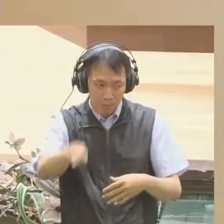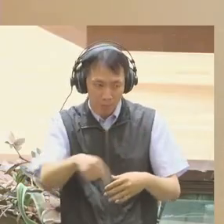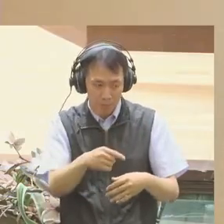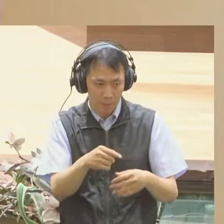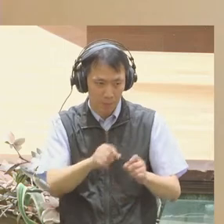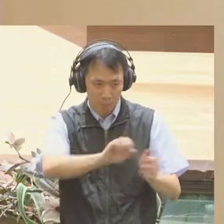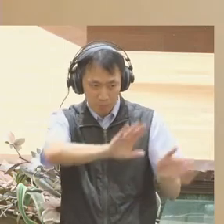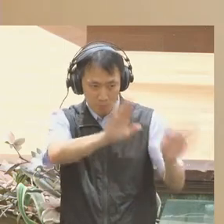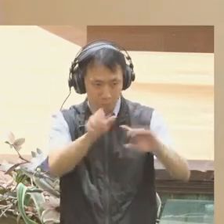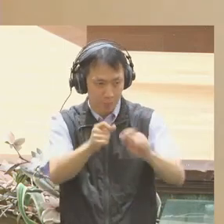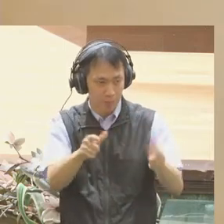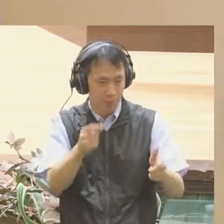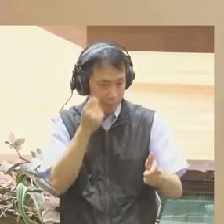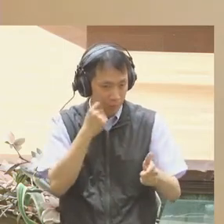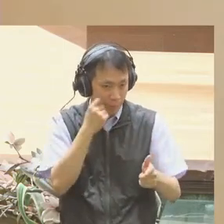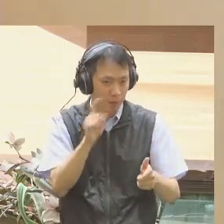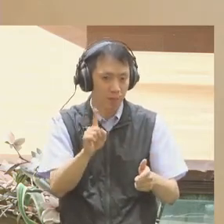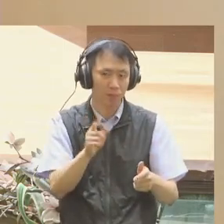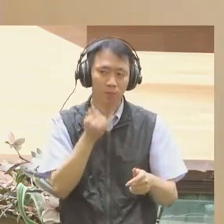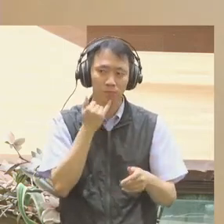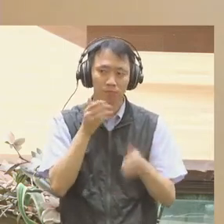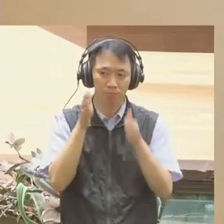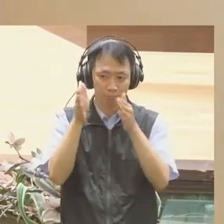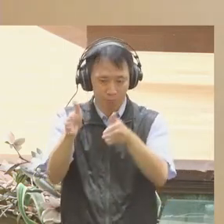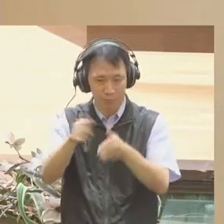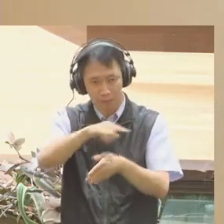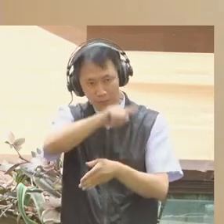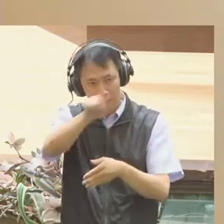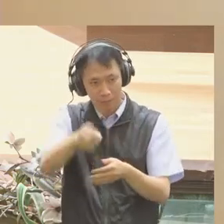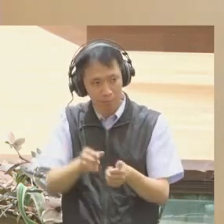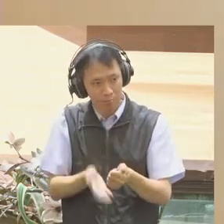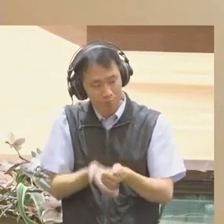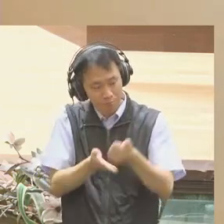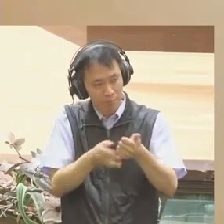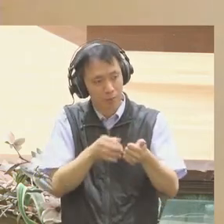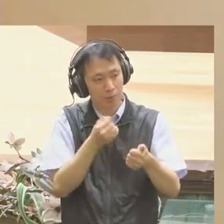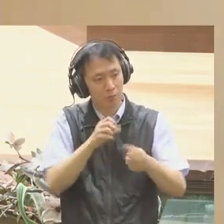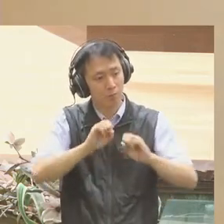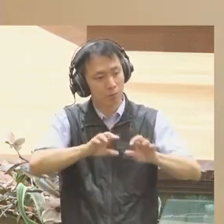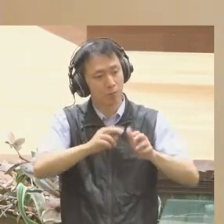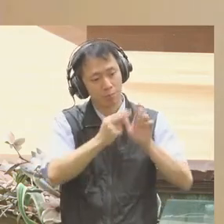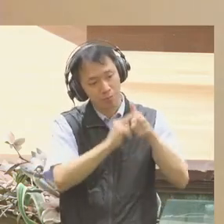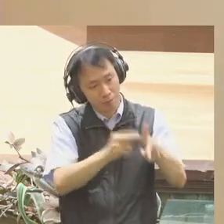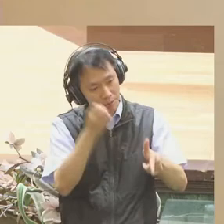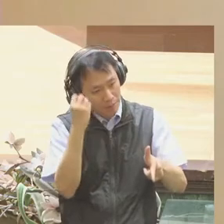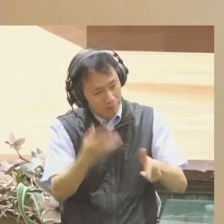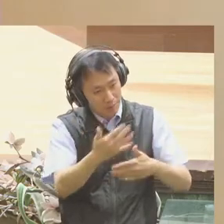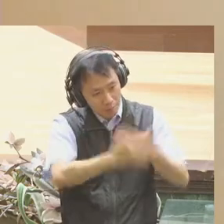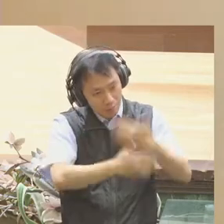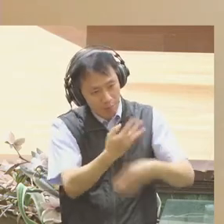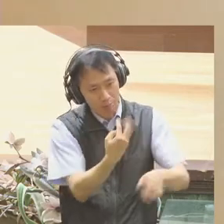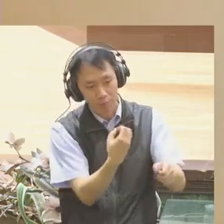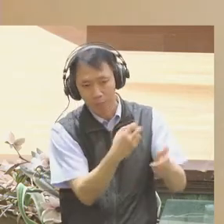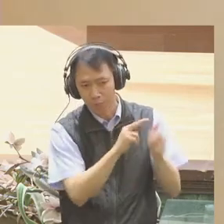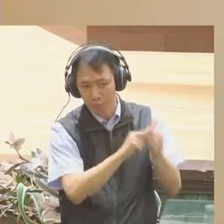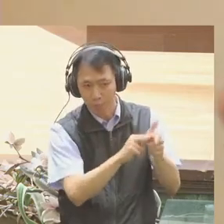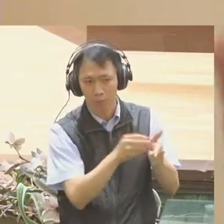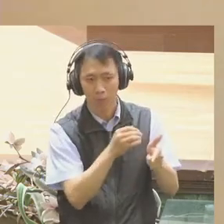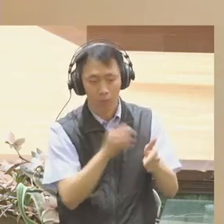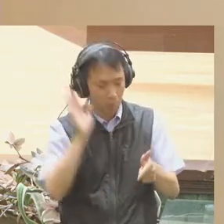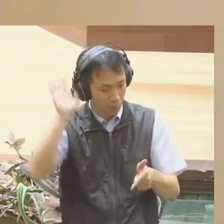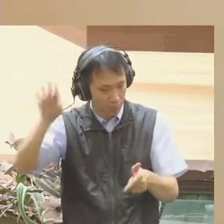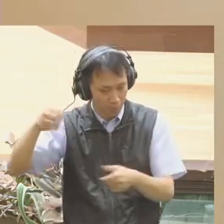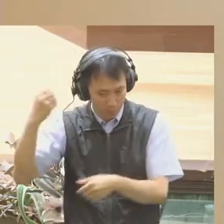shows to viewers as well as to inform decisions about what new shows to produce. The results of these analyses have overturned conventional thinking